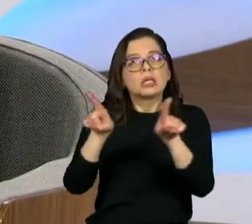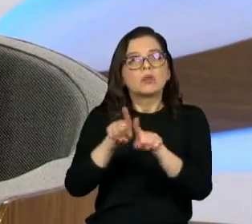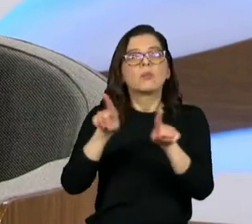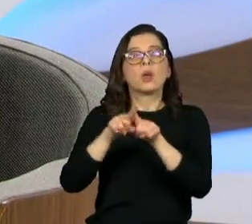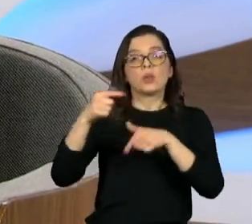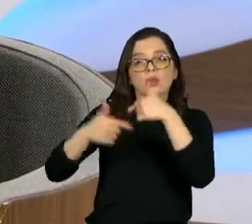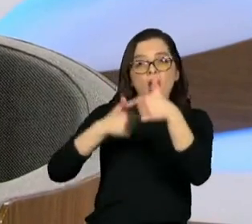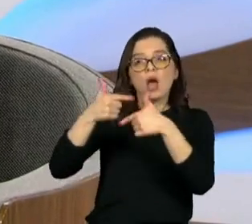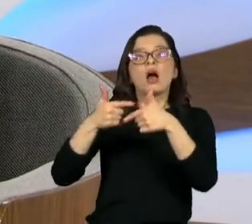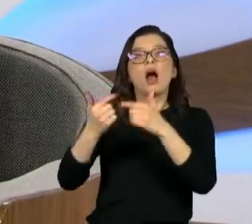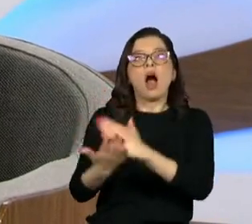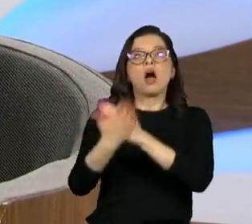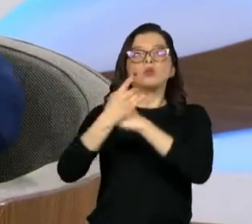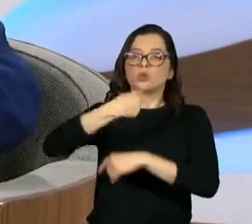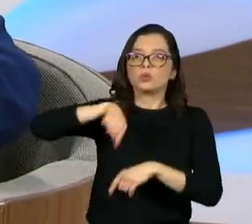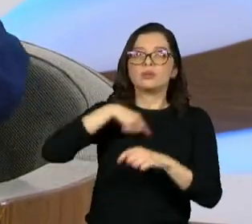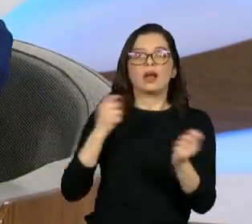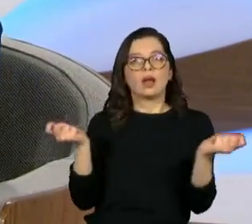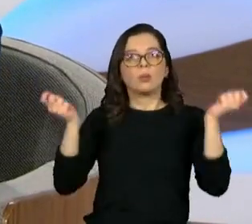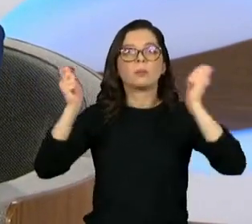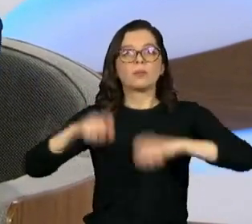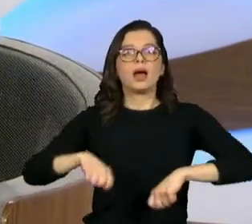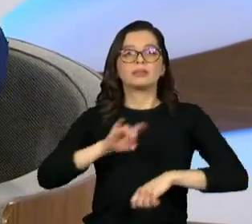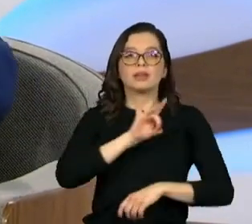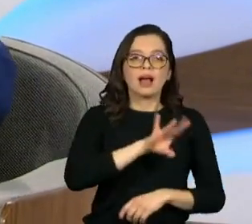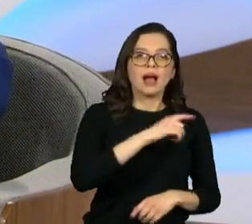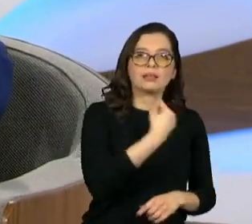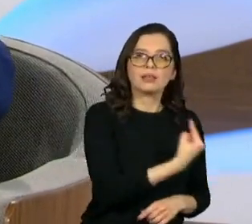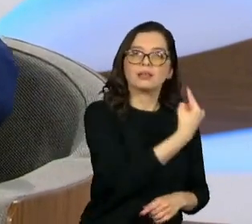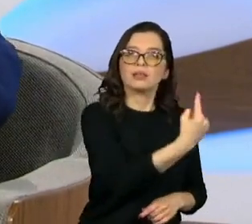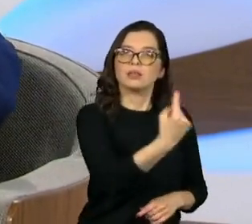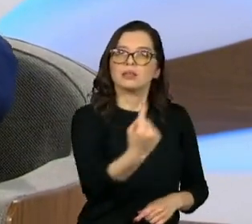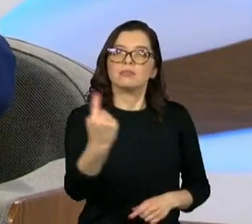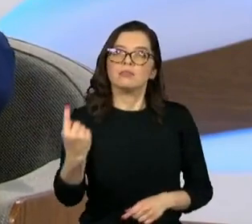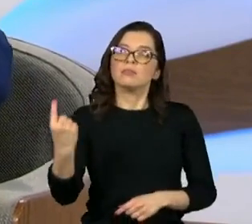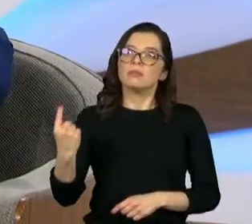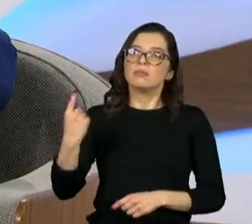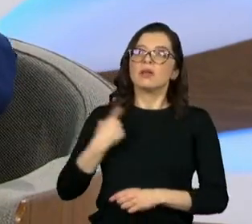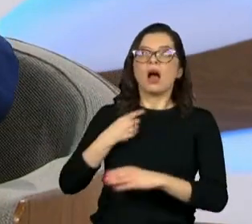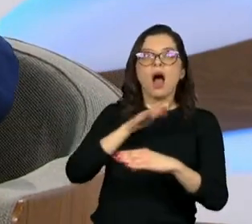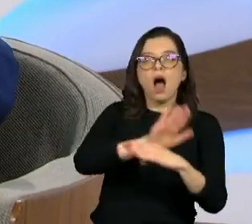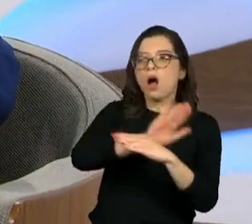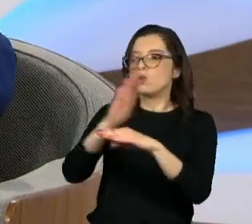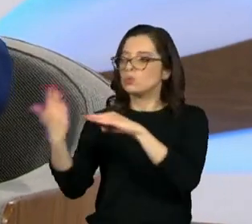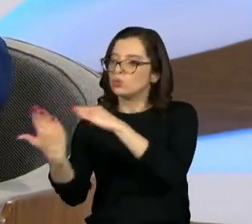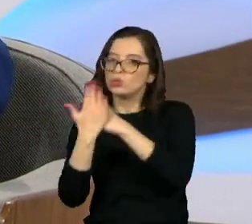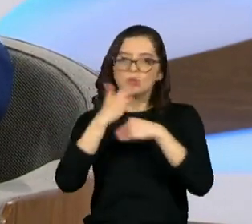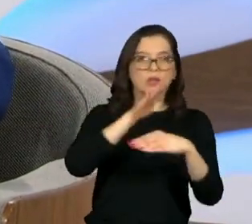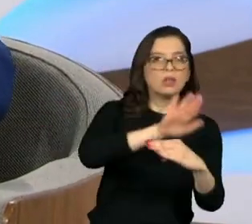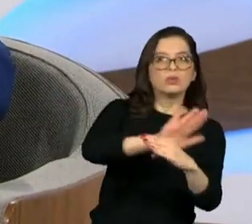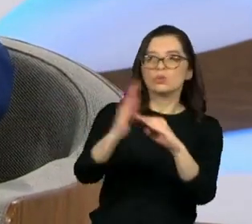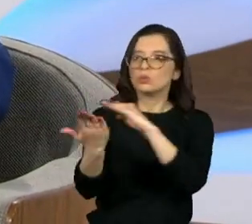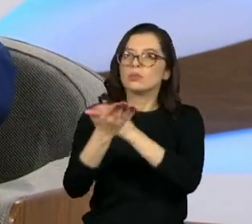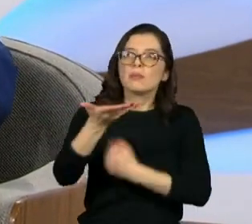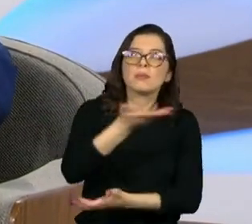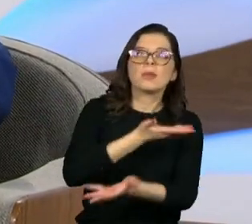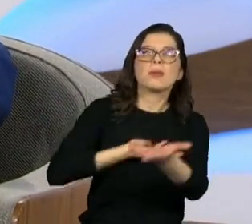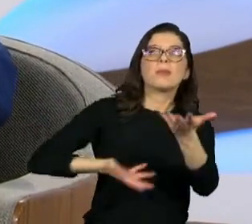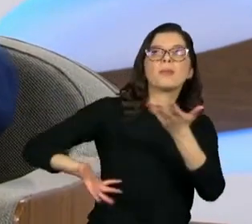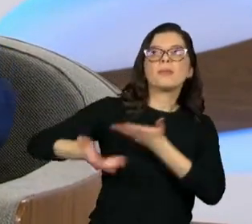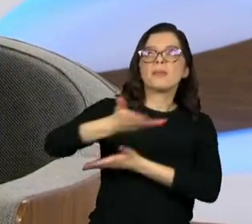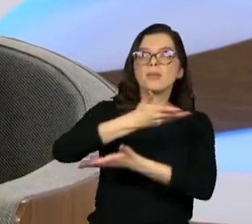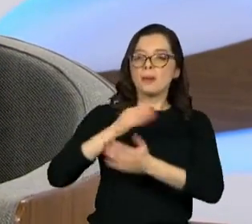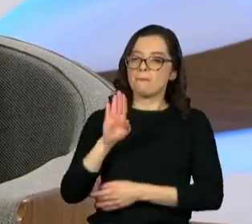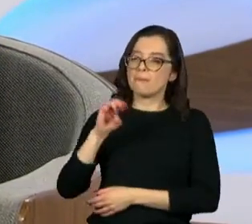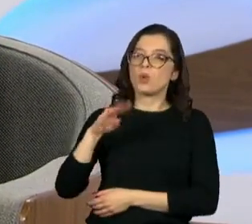also the way in which we are able, each of us, to contribute in one way or another to the common